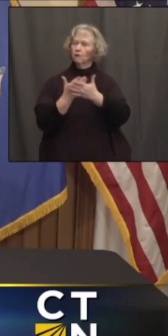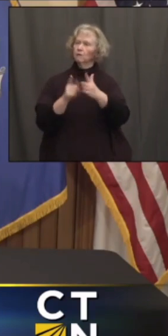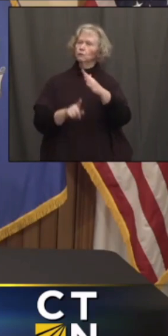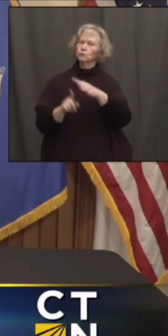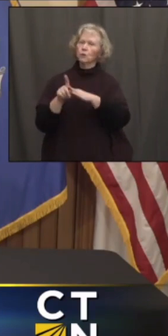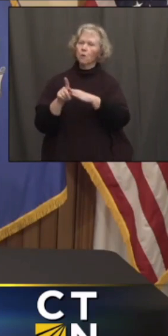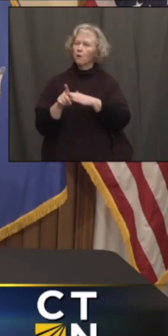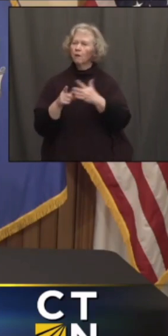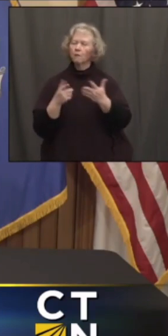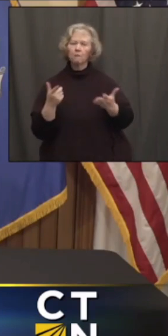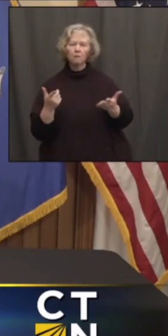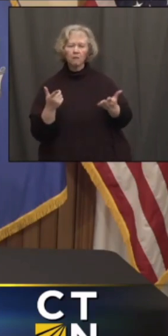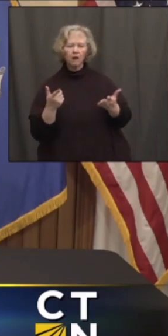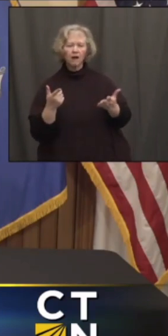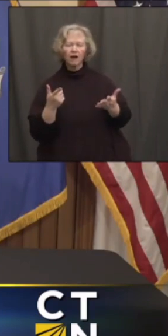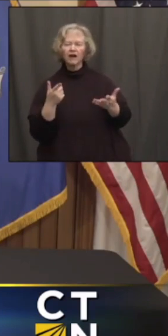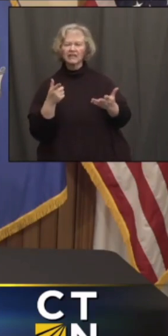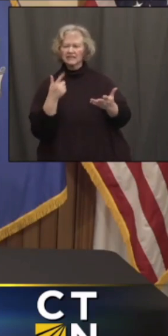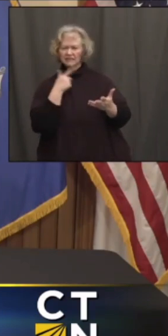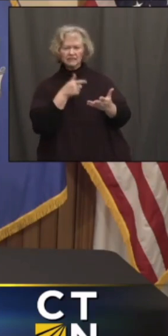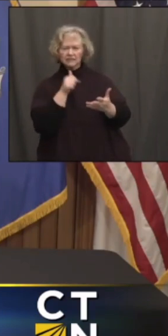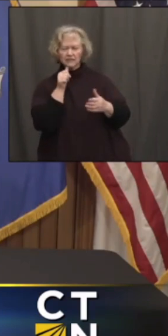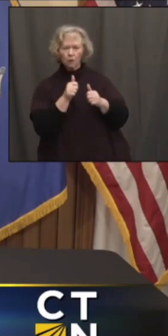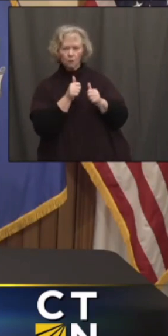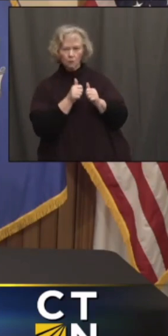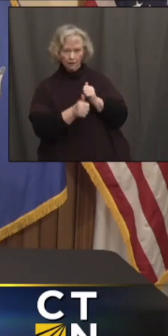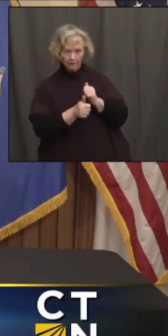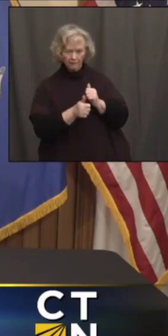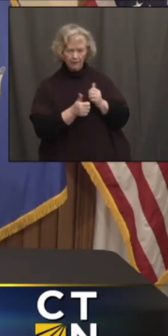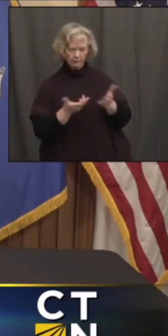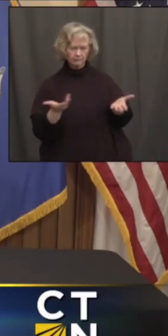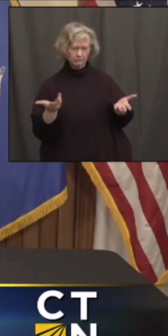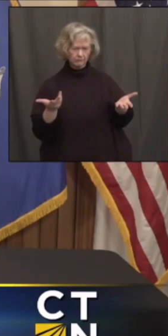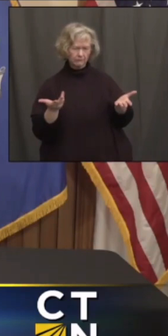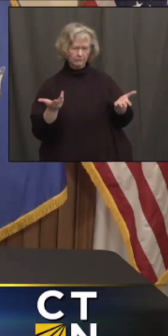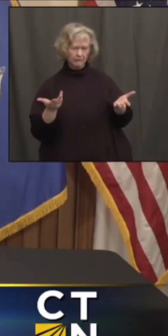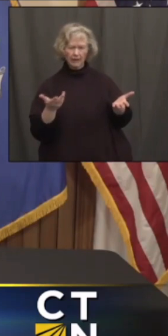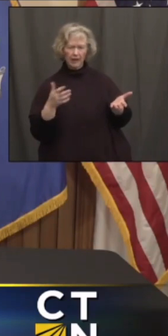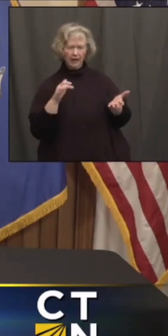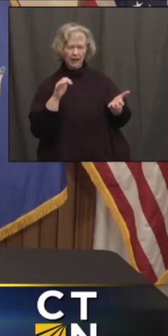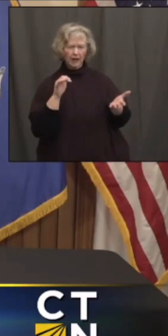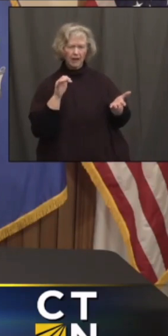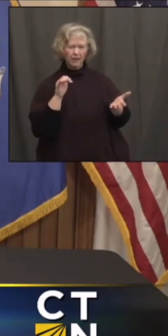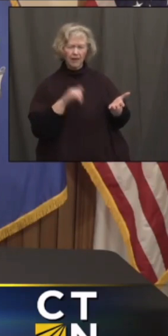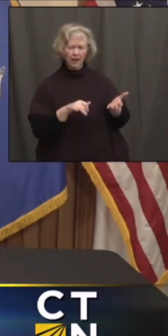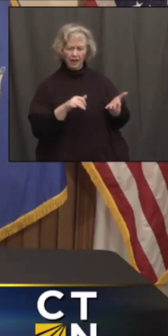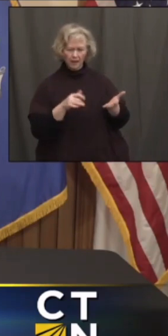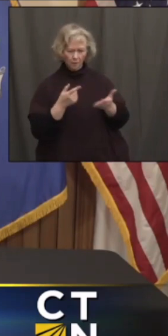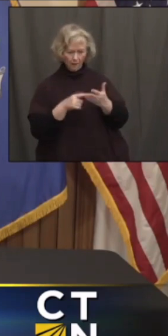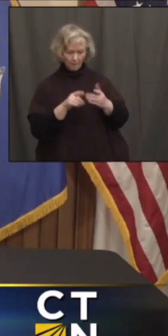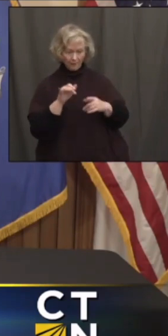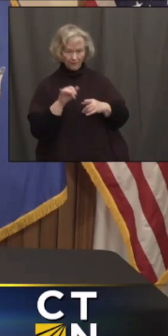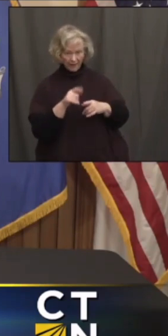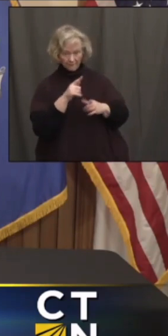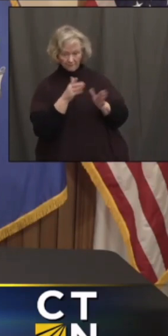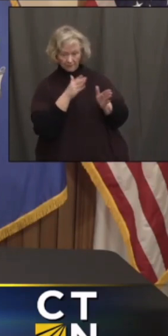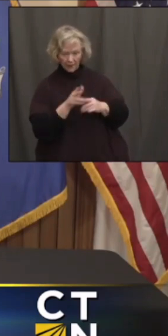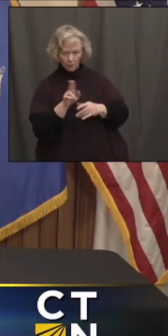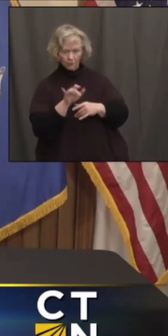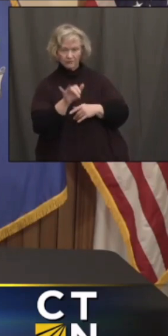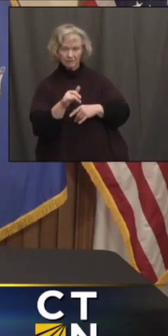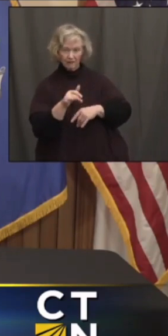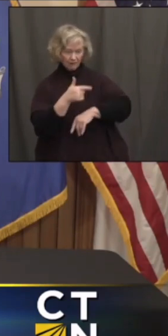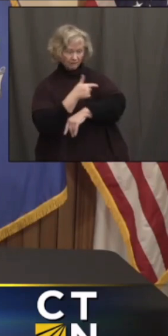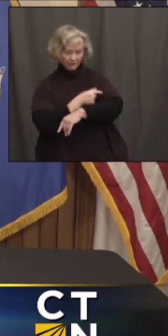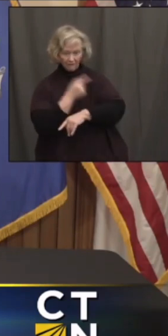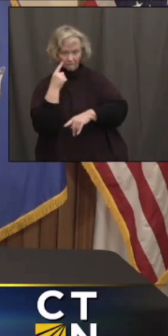not able to because they didn't qualify. In that type of scenario, what happens to that vaccine because that person was selected through